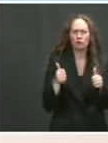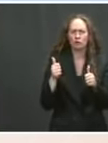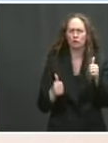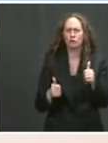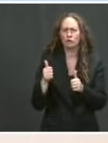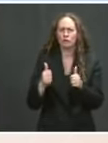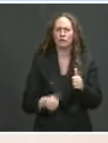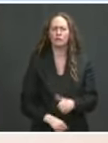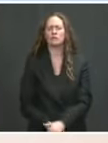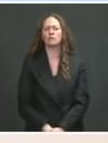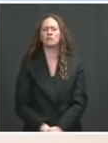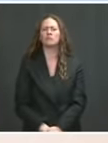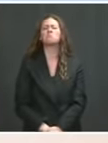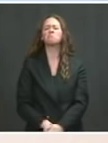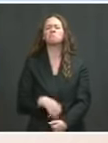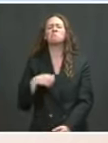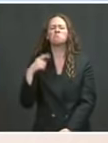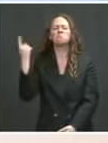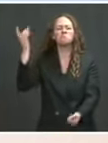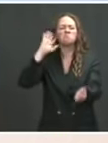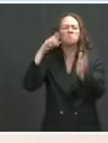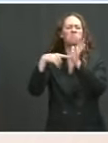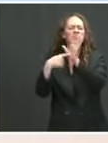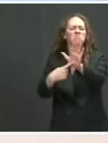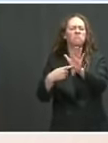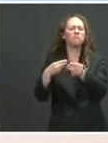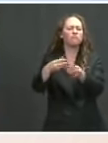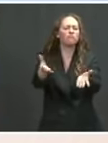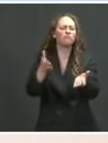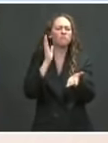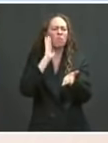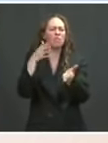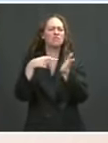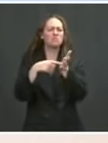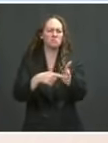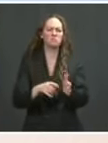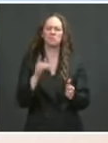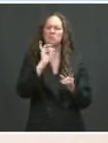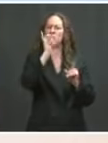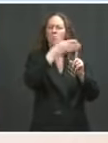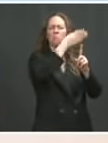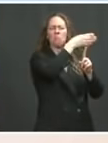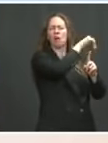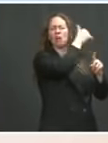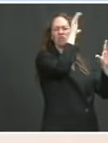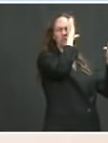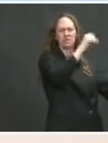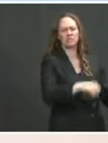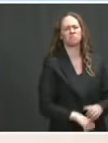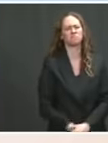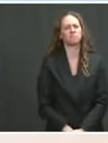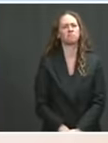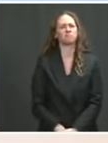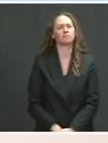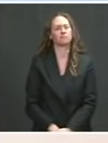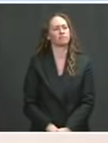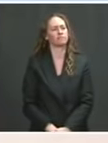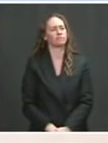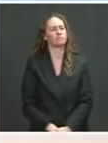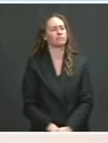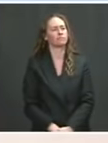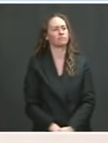Go ahead. Hi, Jen. On Friday, BuzzFeed News was able to, within minutes, find President Biden's private Venmo account,